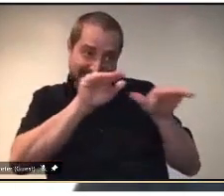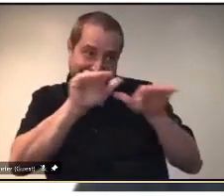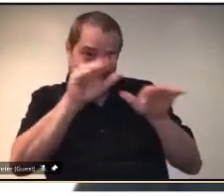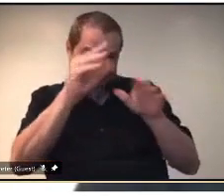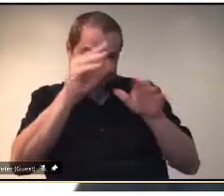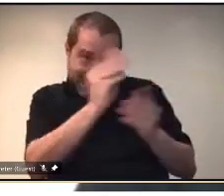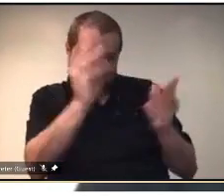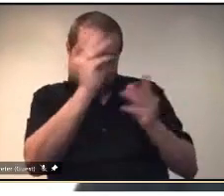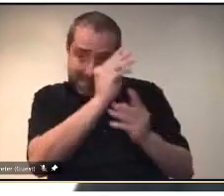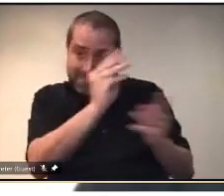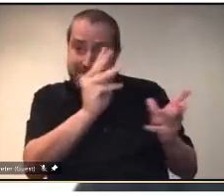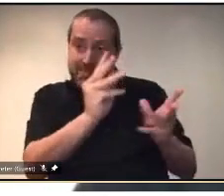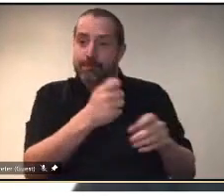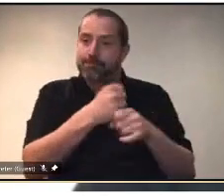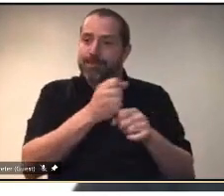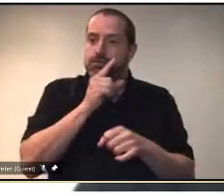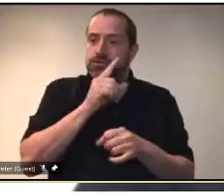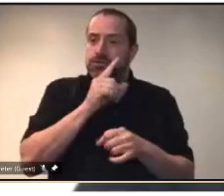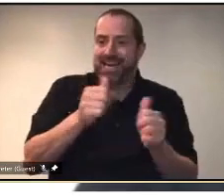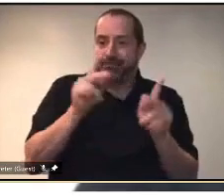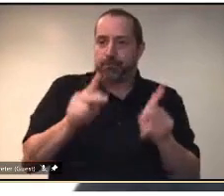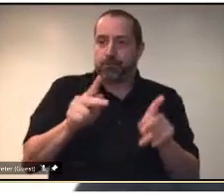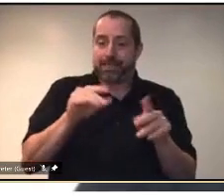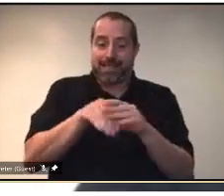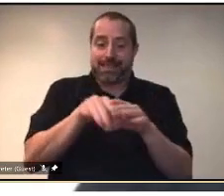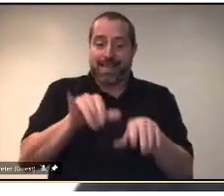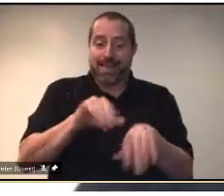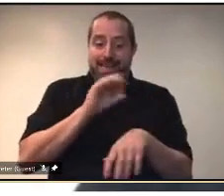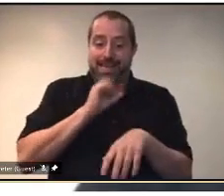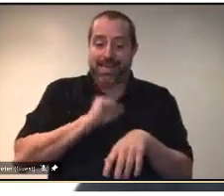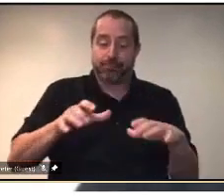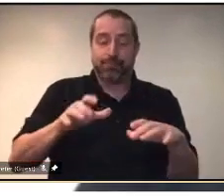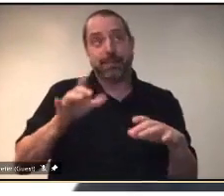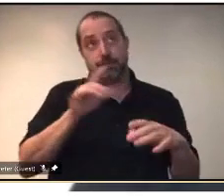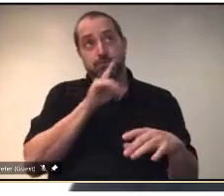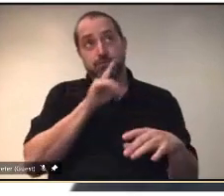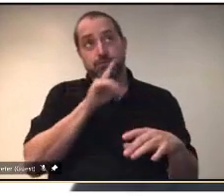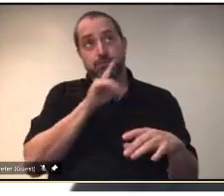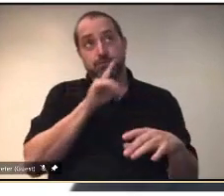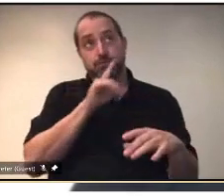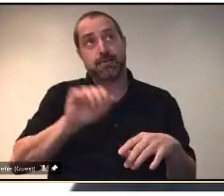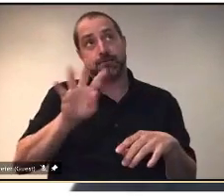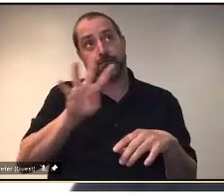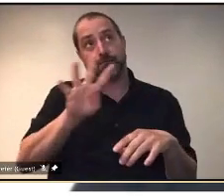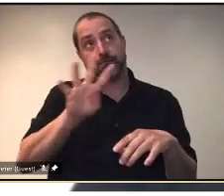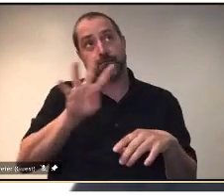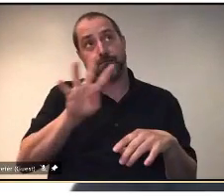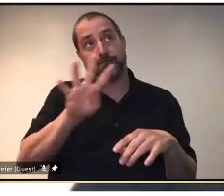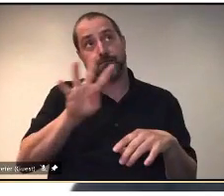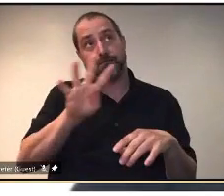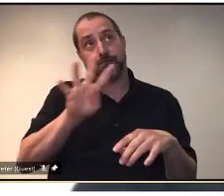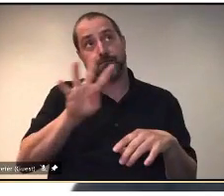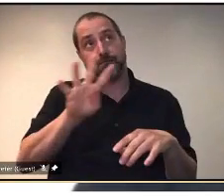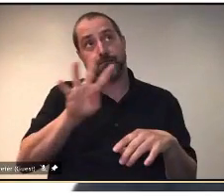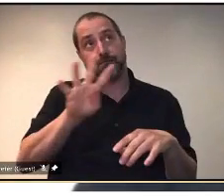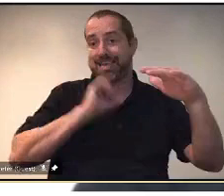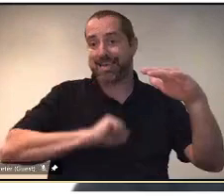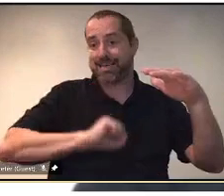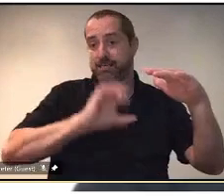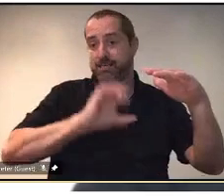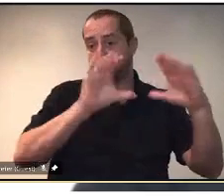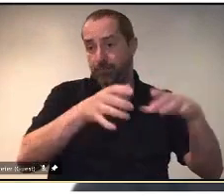anybody in that age demographic is which is really 40 and uh under has the opportunity and understands how